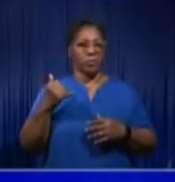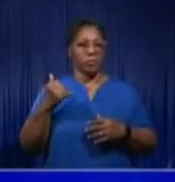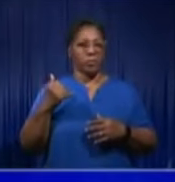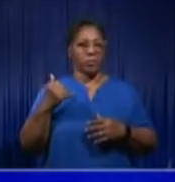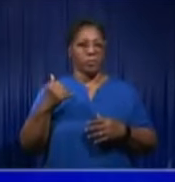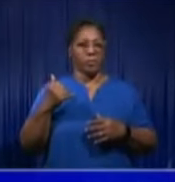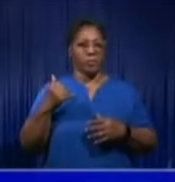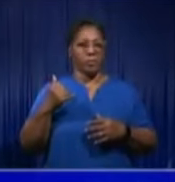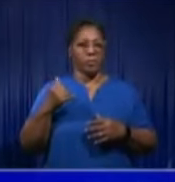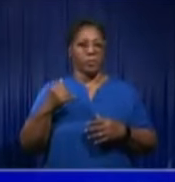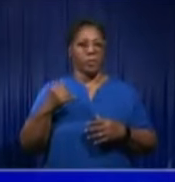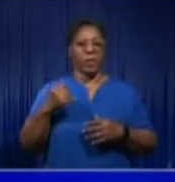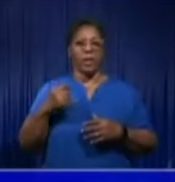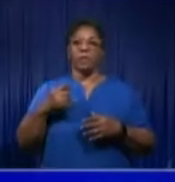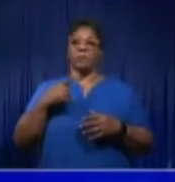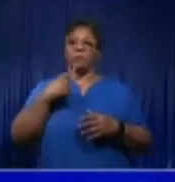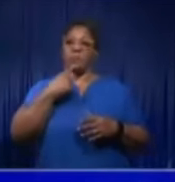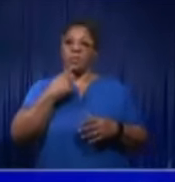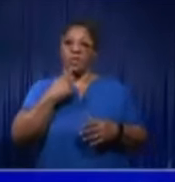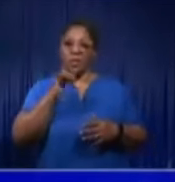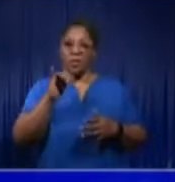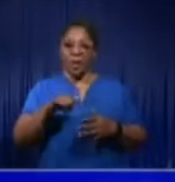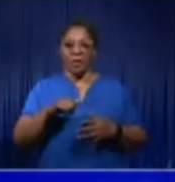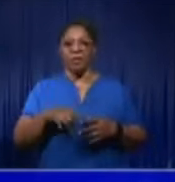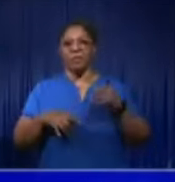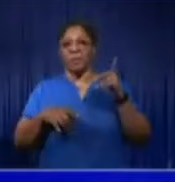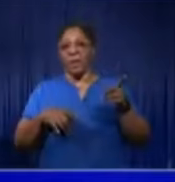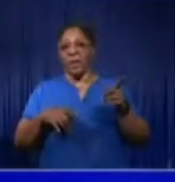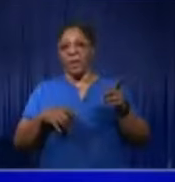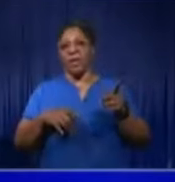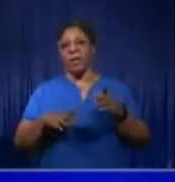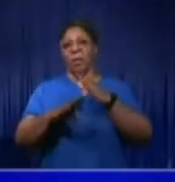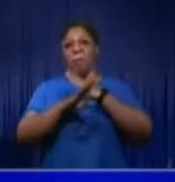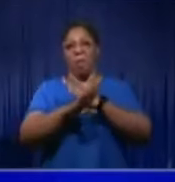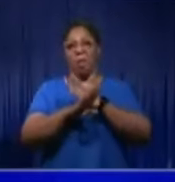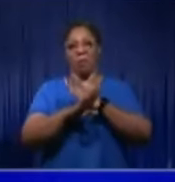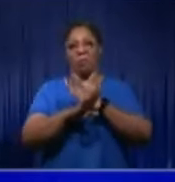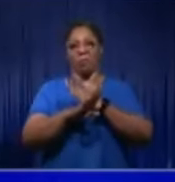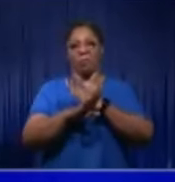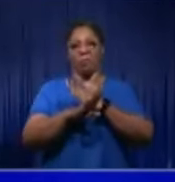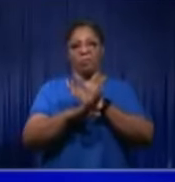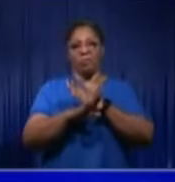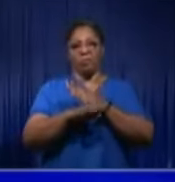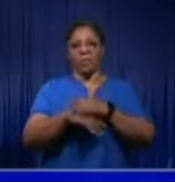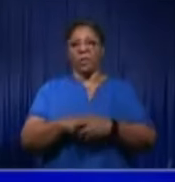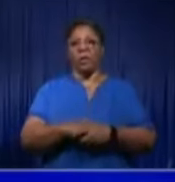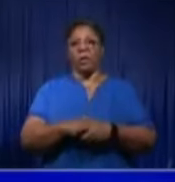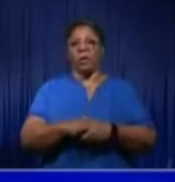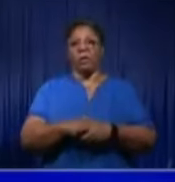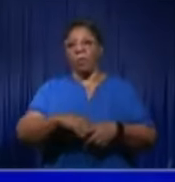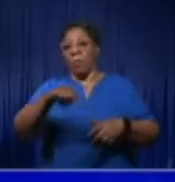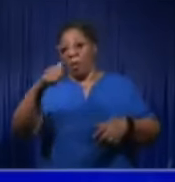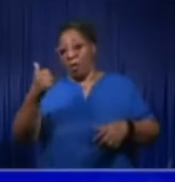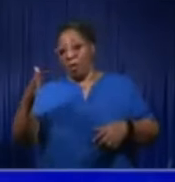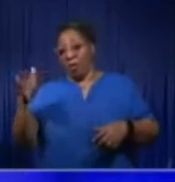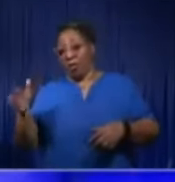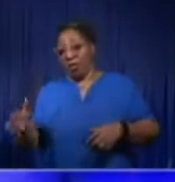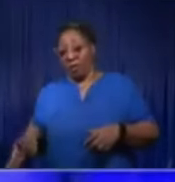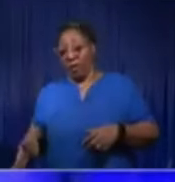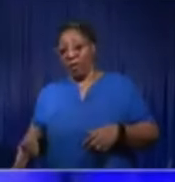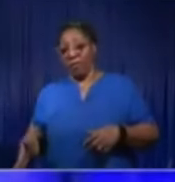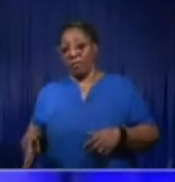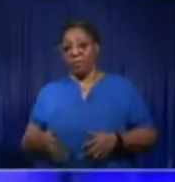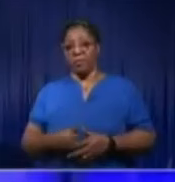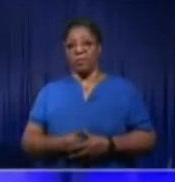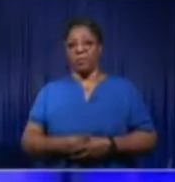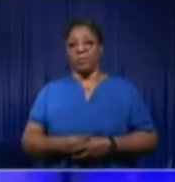blocking a developer. Similarly, a colleague of mine on the other side got a similar call on